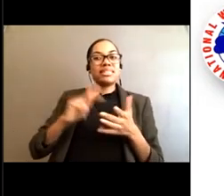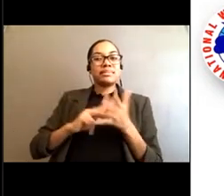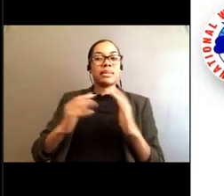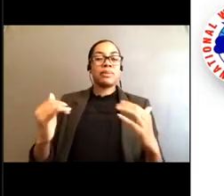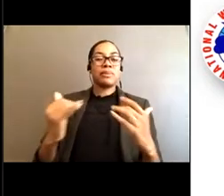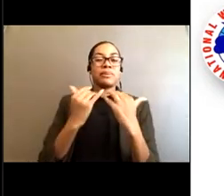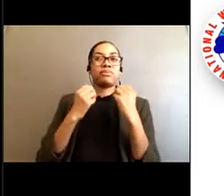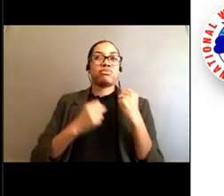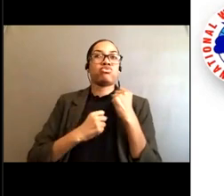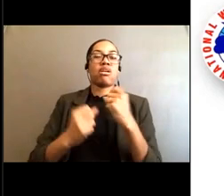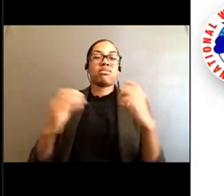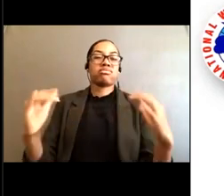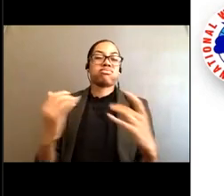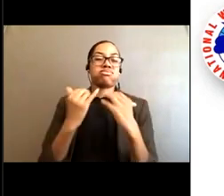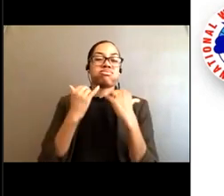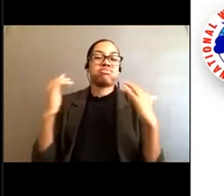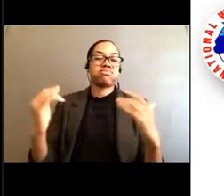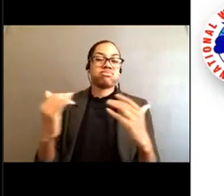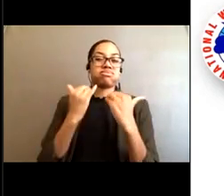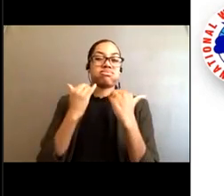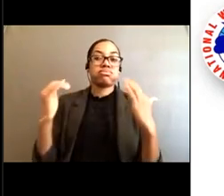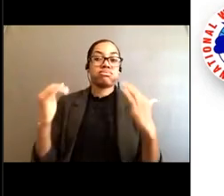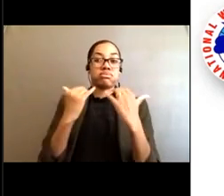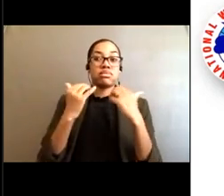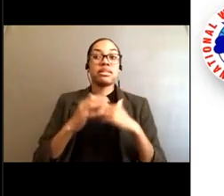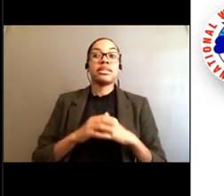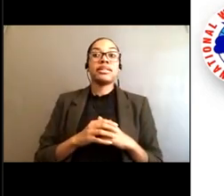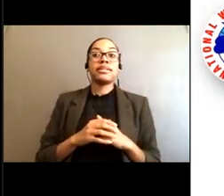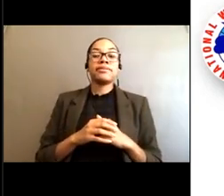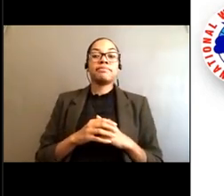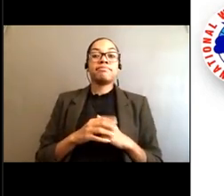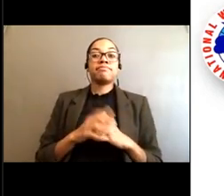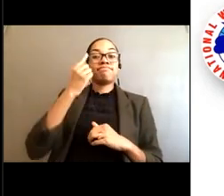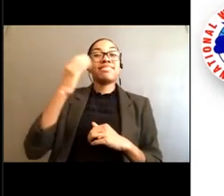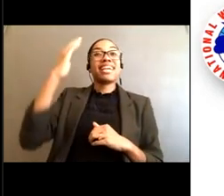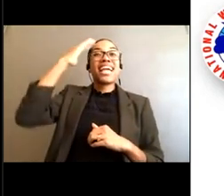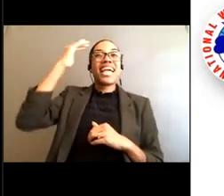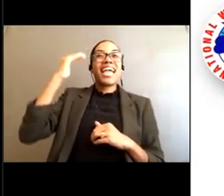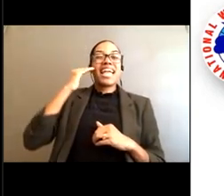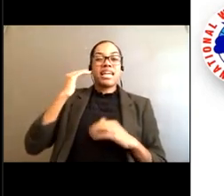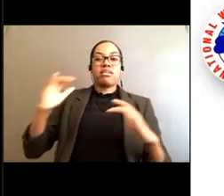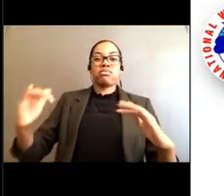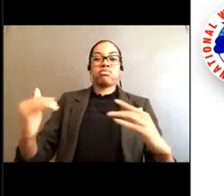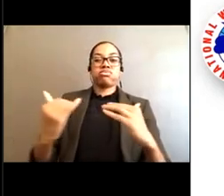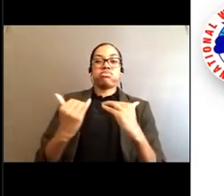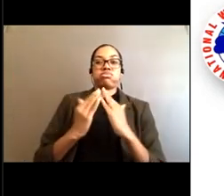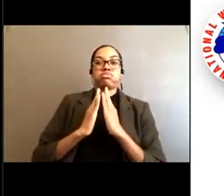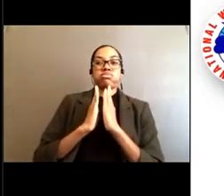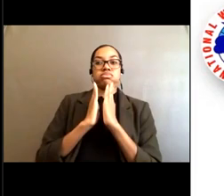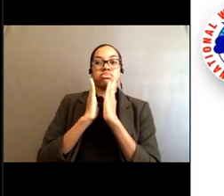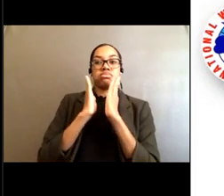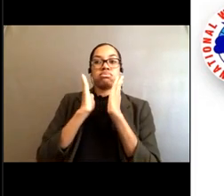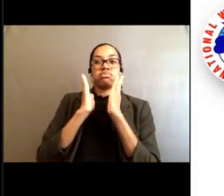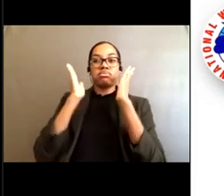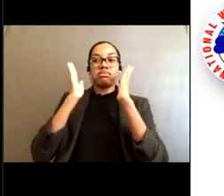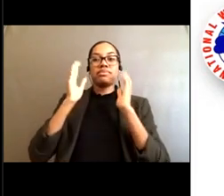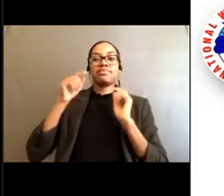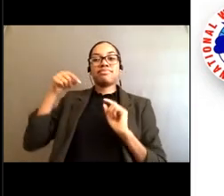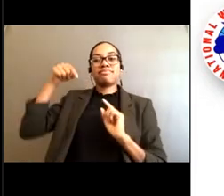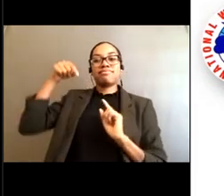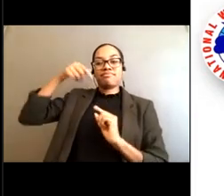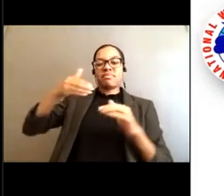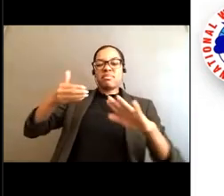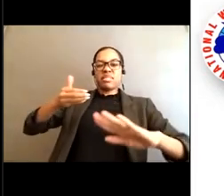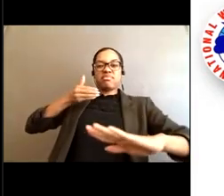neck extends through the surf zone and beyond the breaking waves the current begins to weaken and fan out. What's interesting